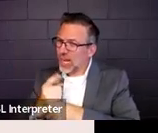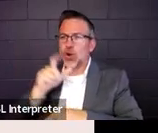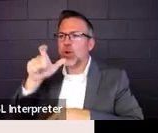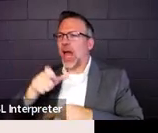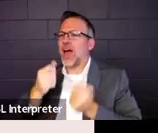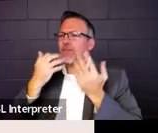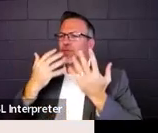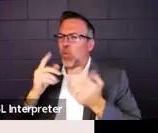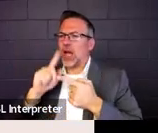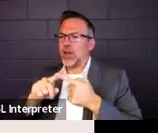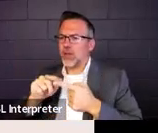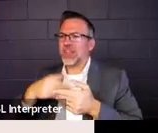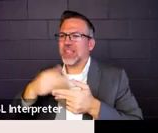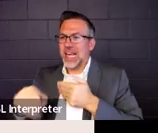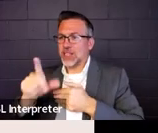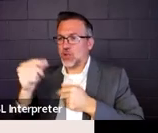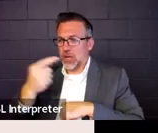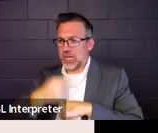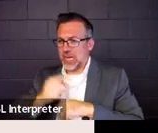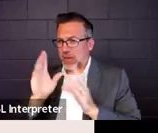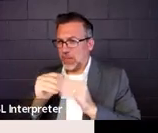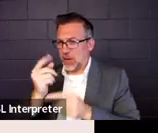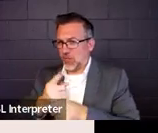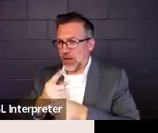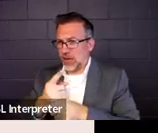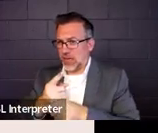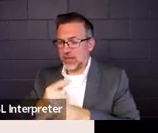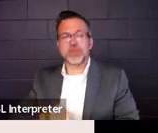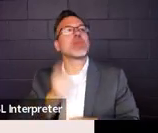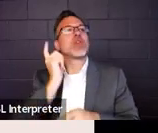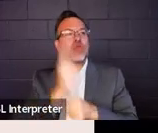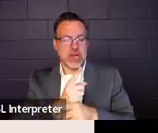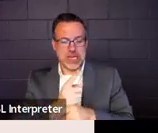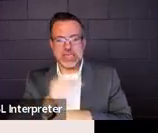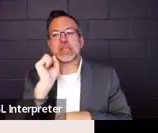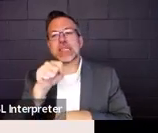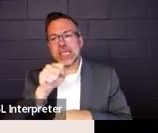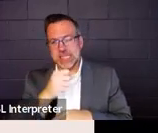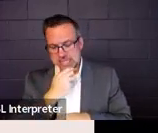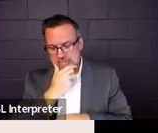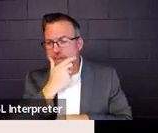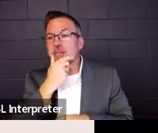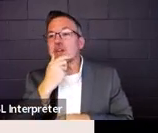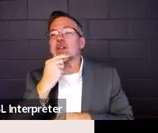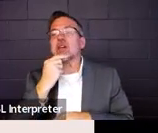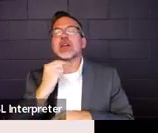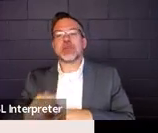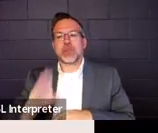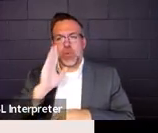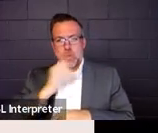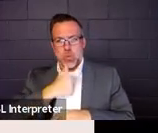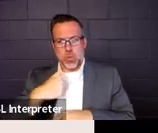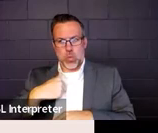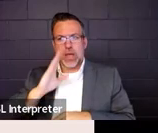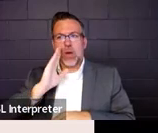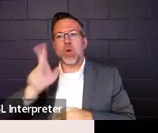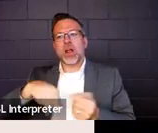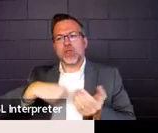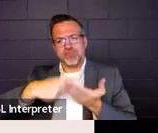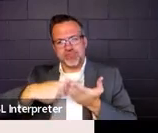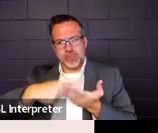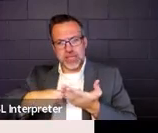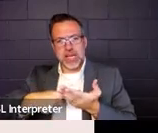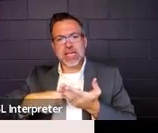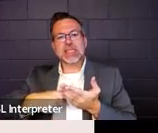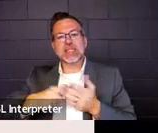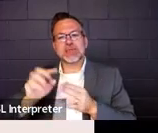meeting before they're allowed to increase their time, right? Right, right, right. And what we're going to talk about in, when we talk about the